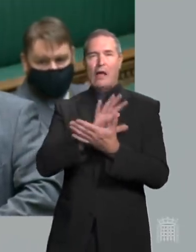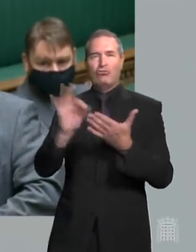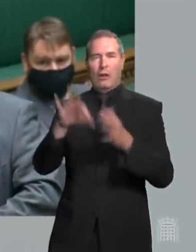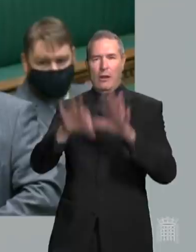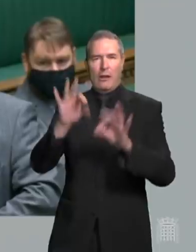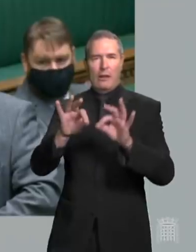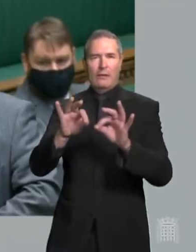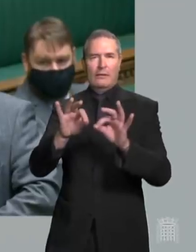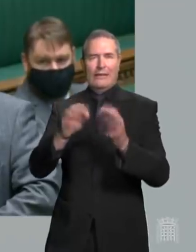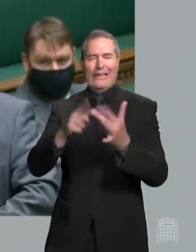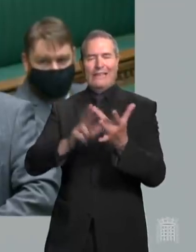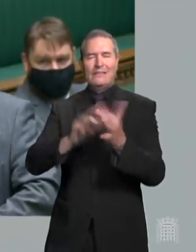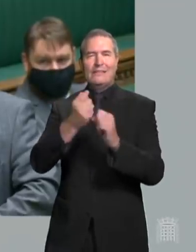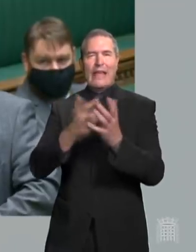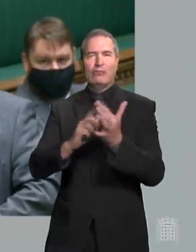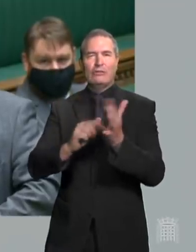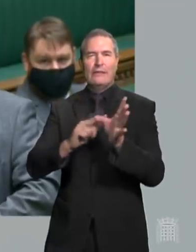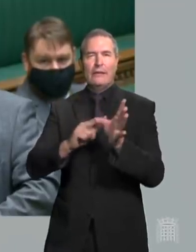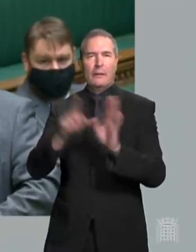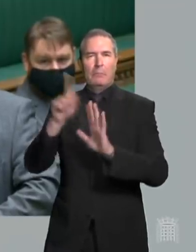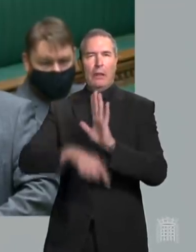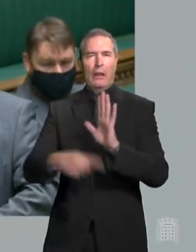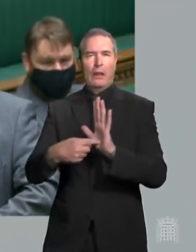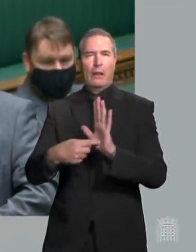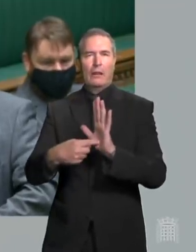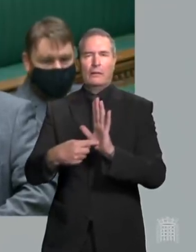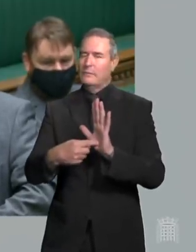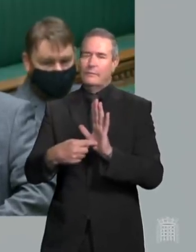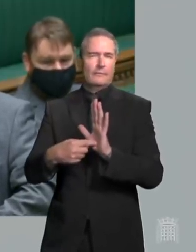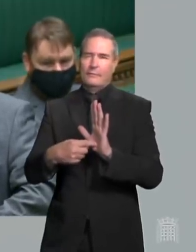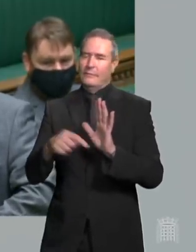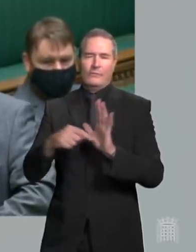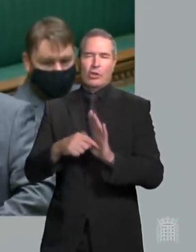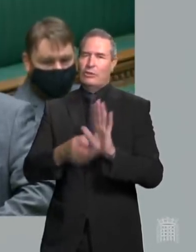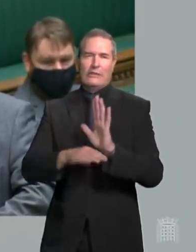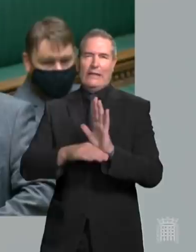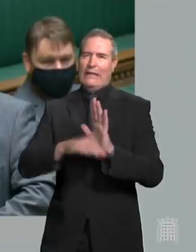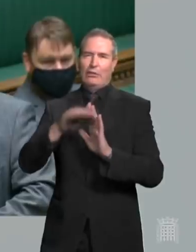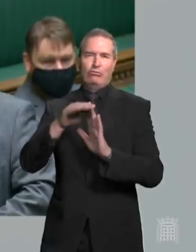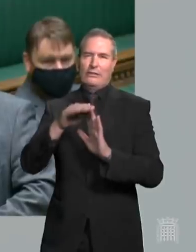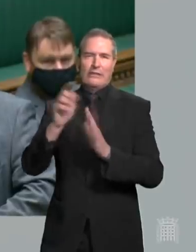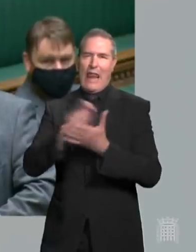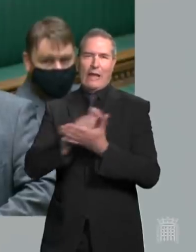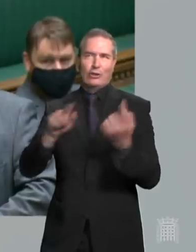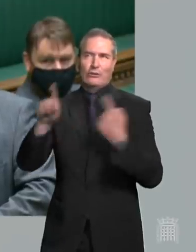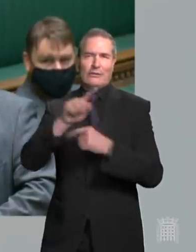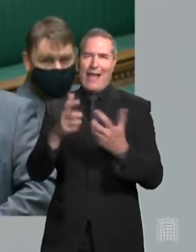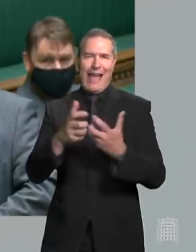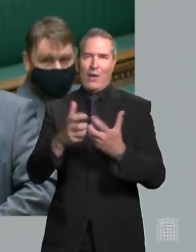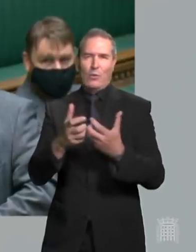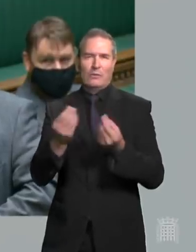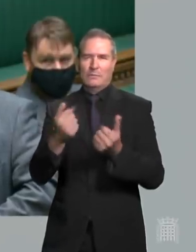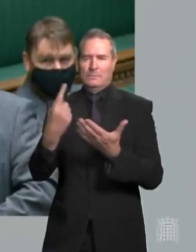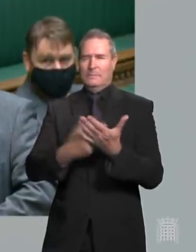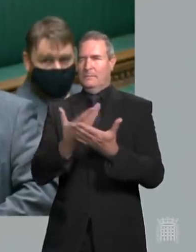In reality, the bill is designed to do anything but increase the integrity of our elections. It is a solution